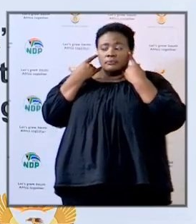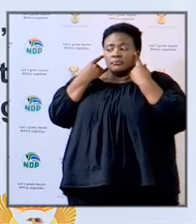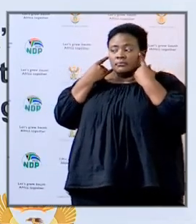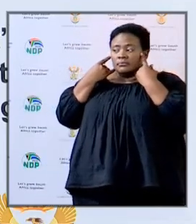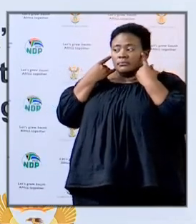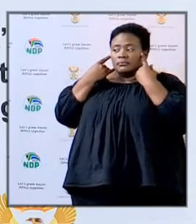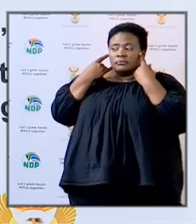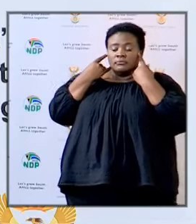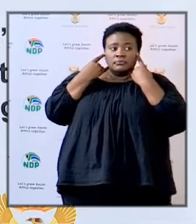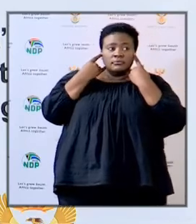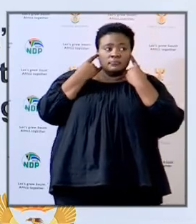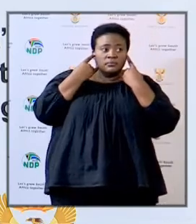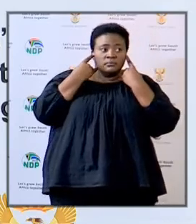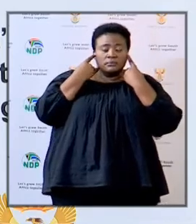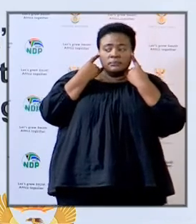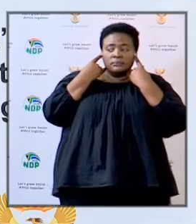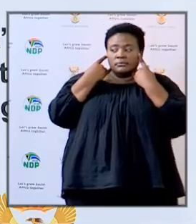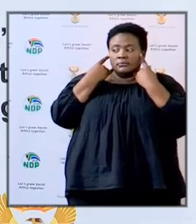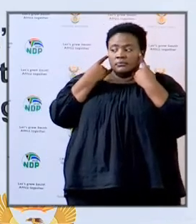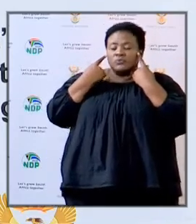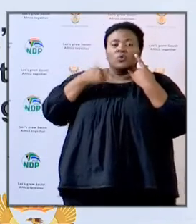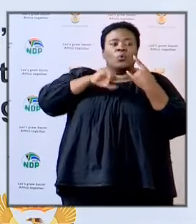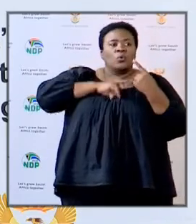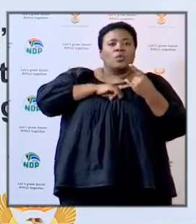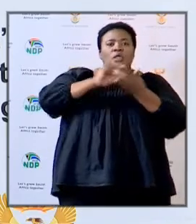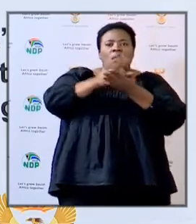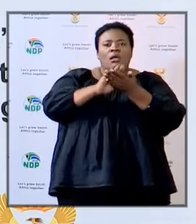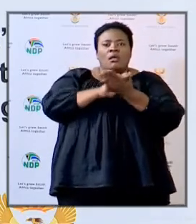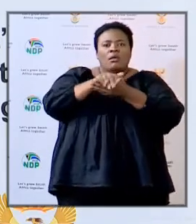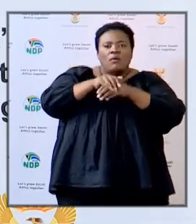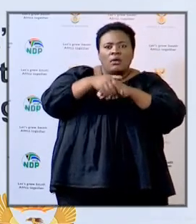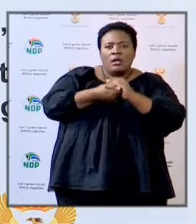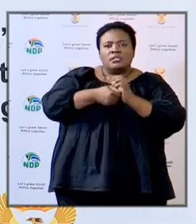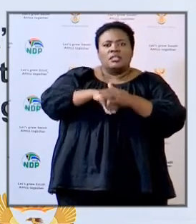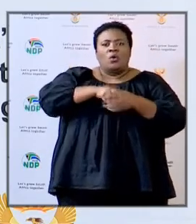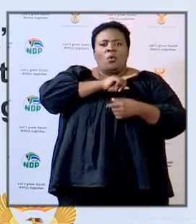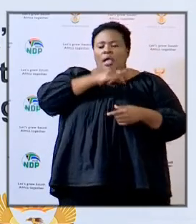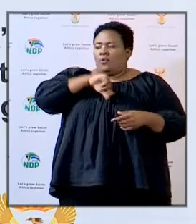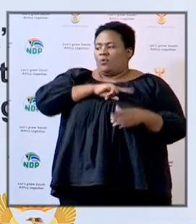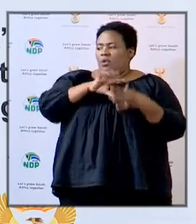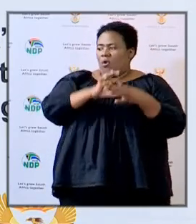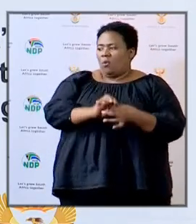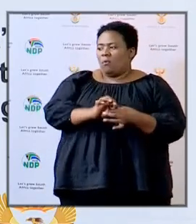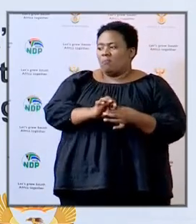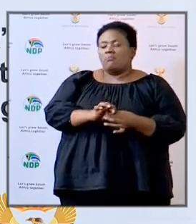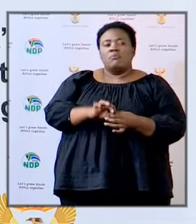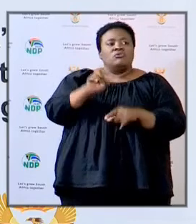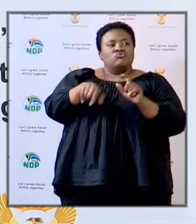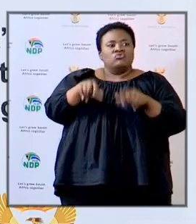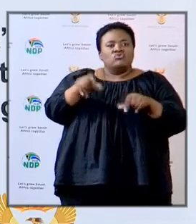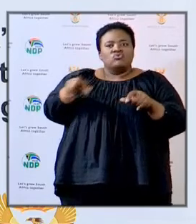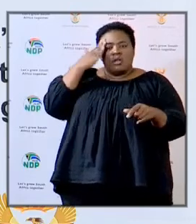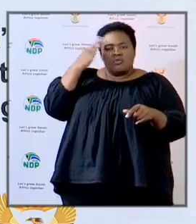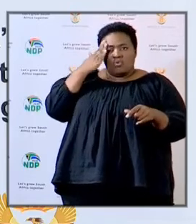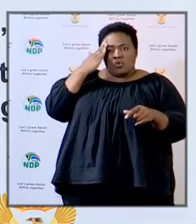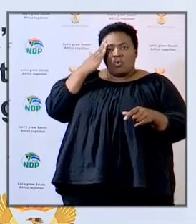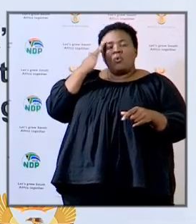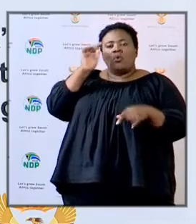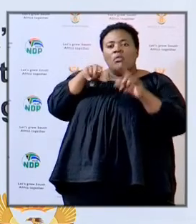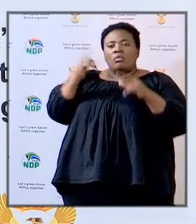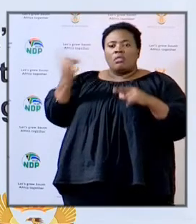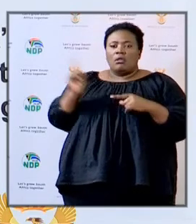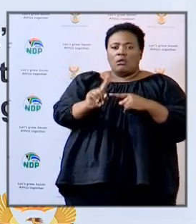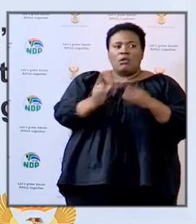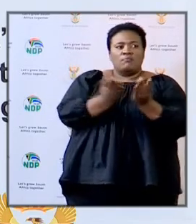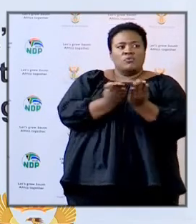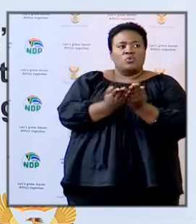distance that we wash our hands and all those because they are at home they know that and when they come to school we'll